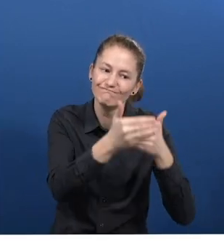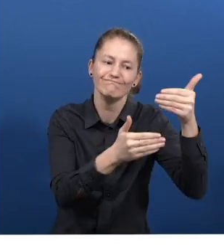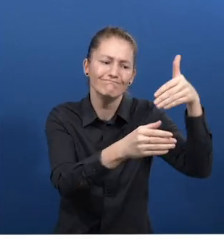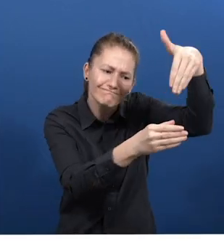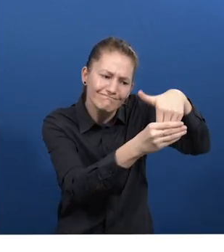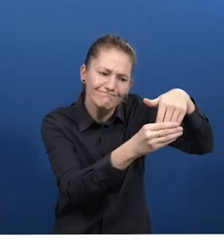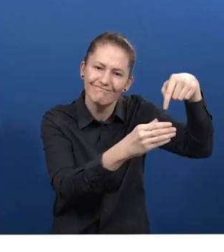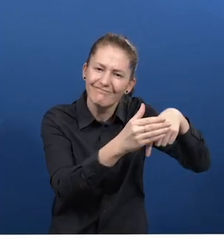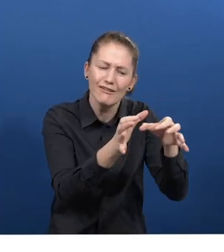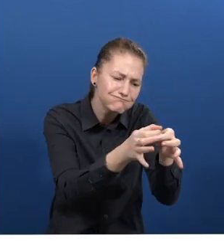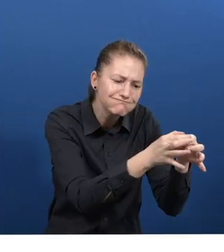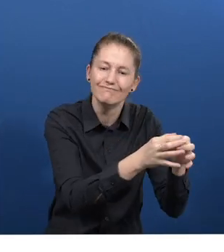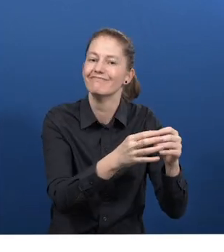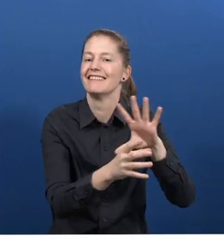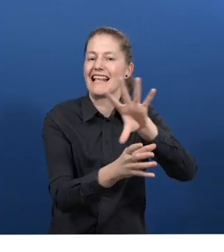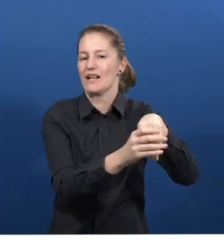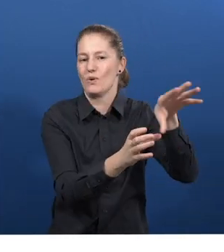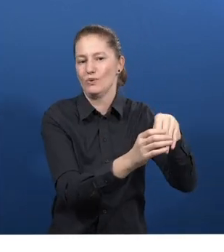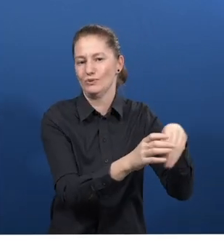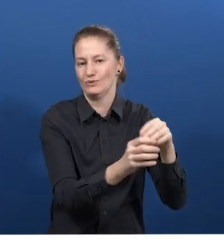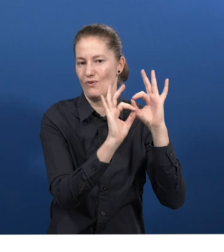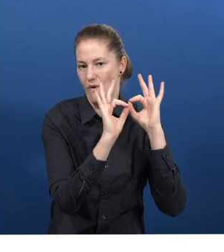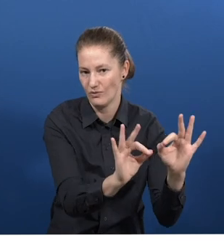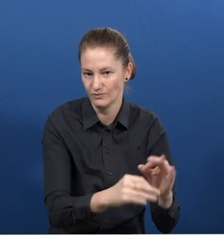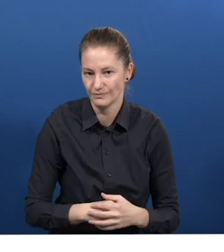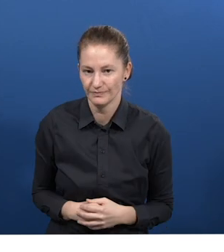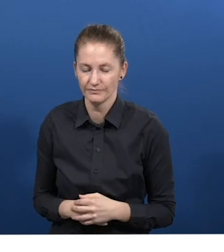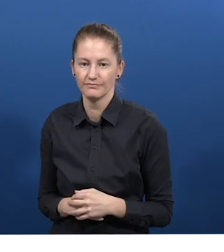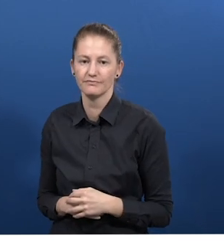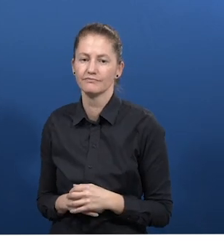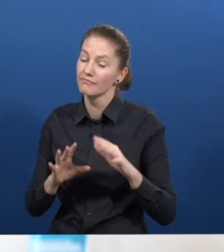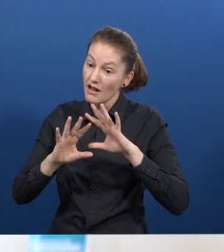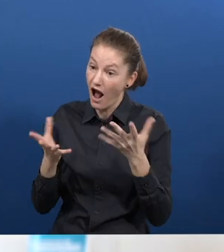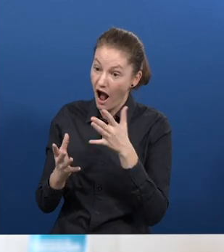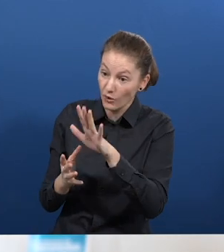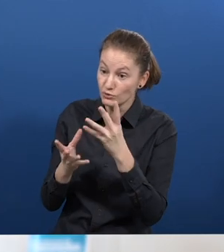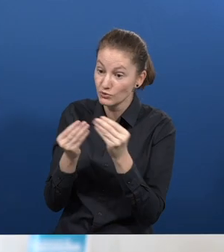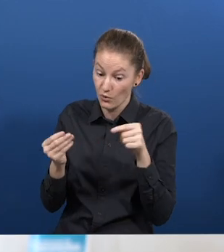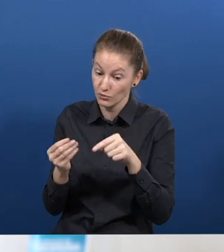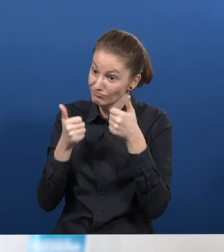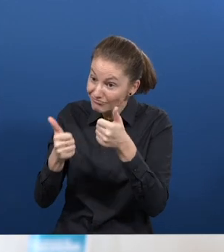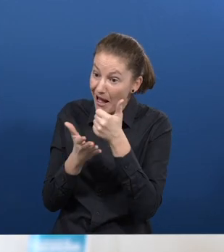How did this solution help you? Sophia Celadon, a beneficiary. Hello,